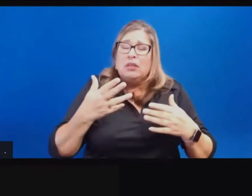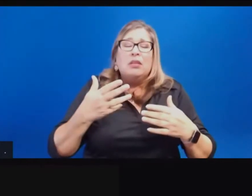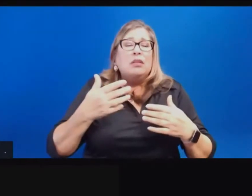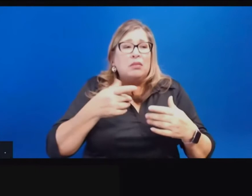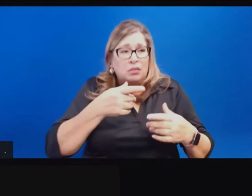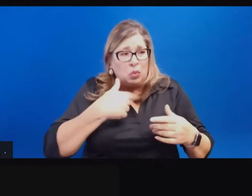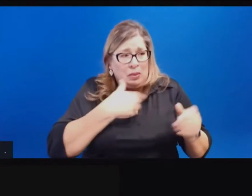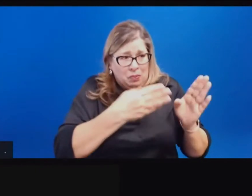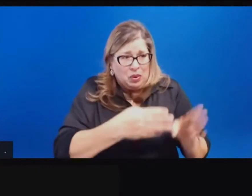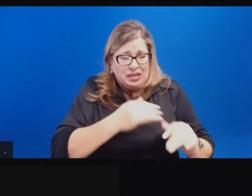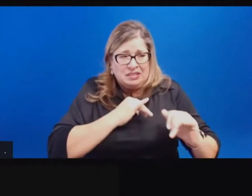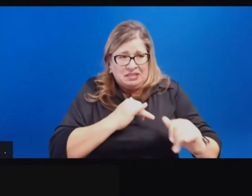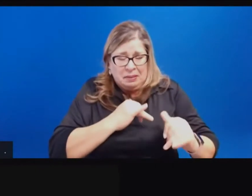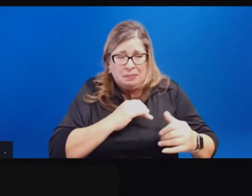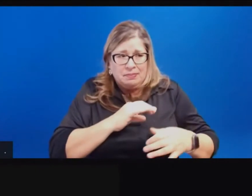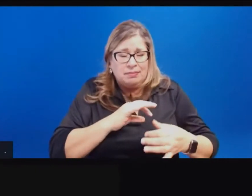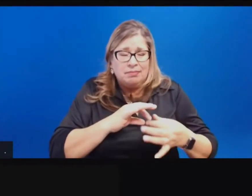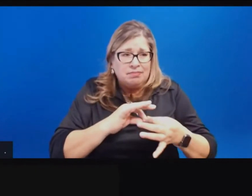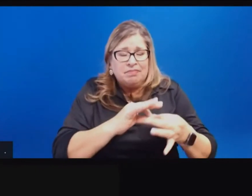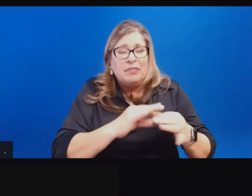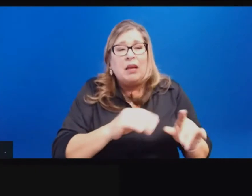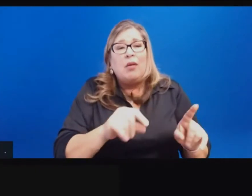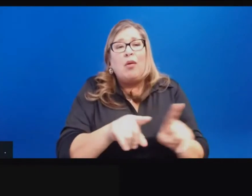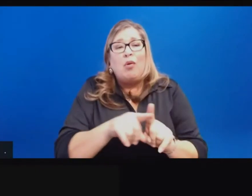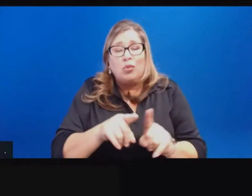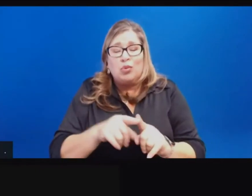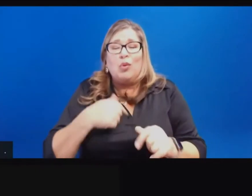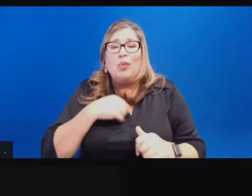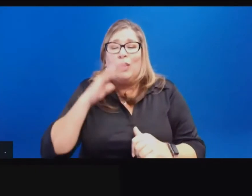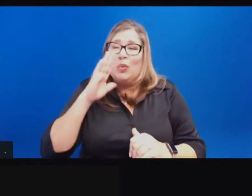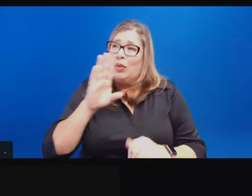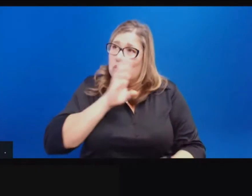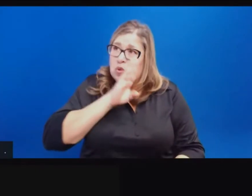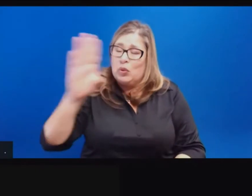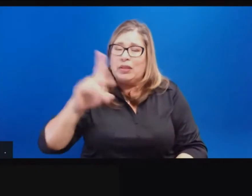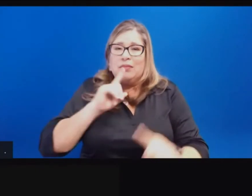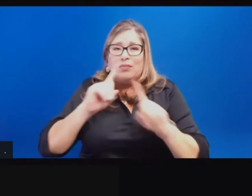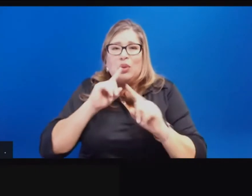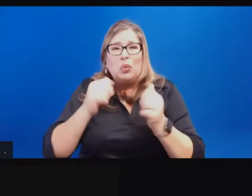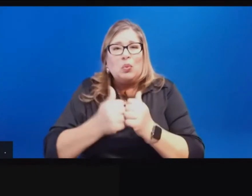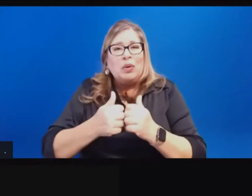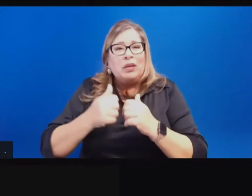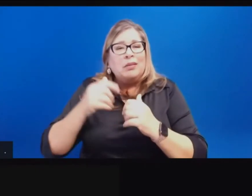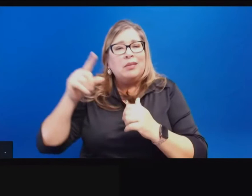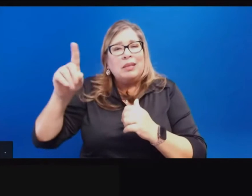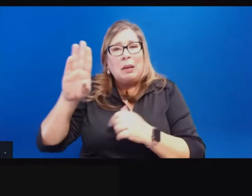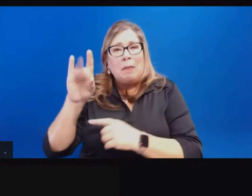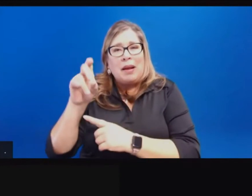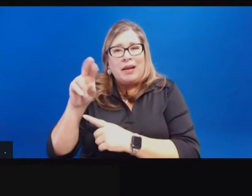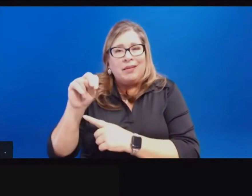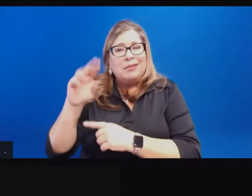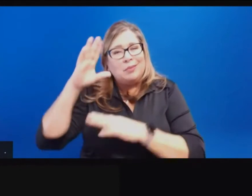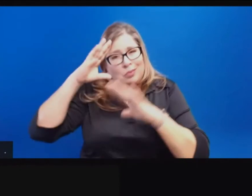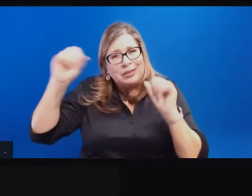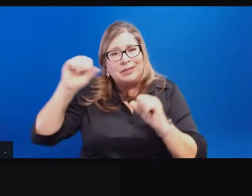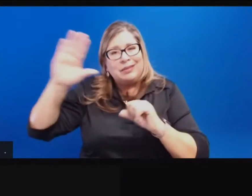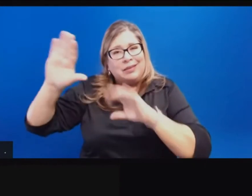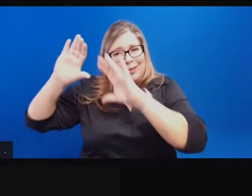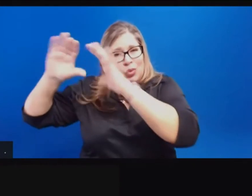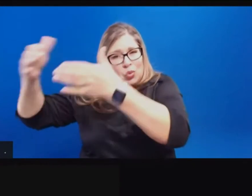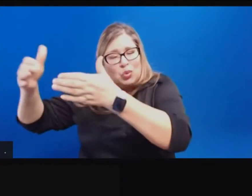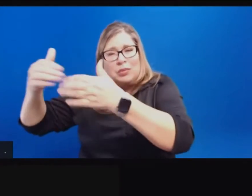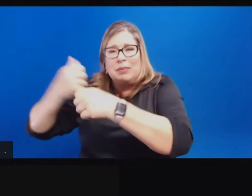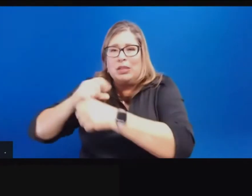direct communications with individuals within the Biden administration to ensure that we're implementing and working together